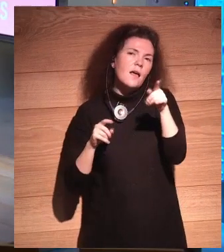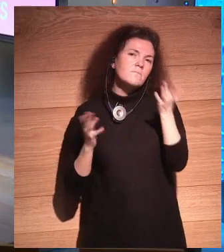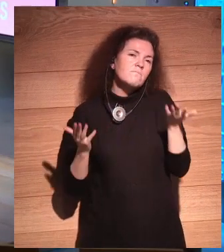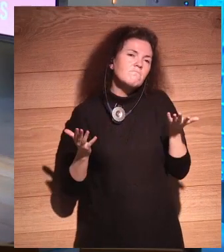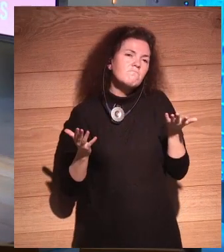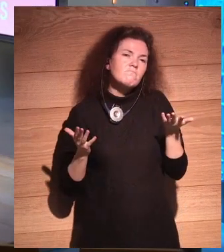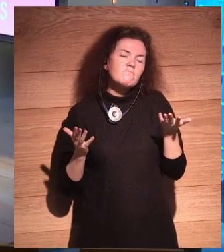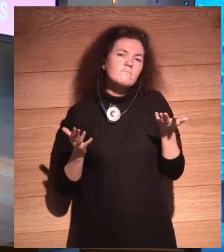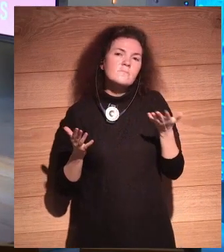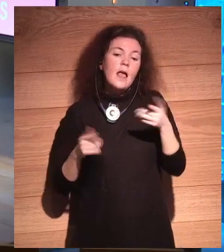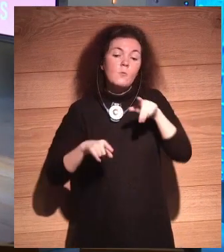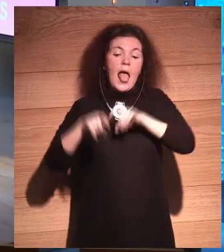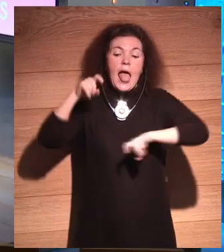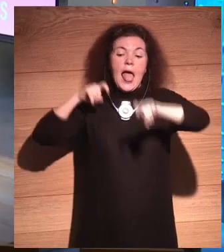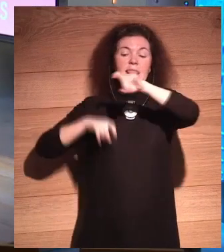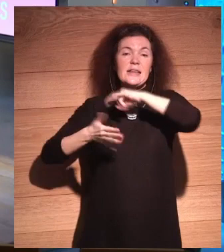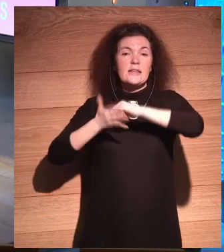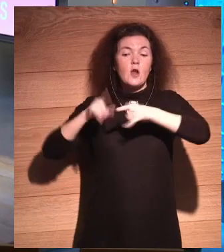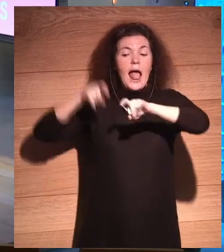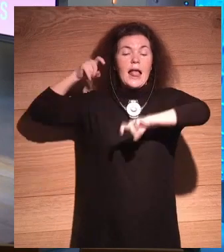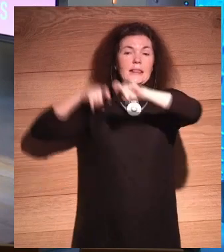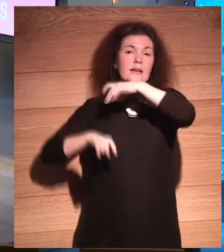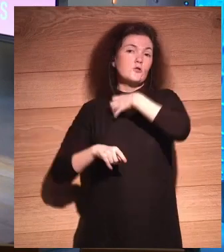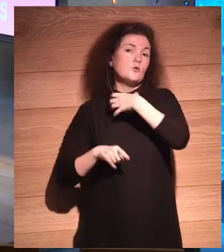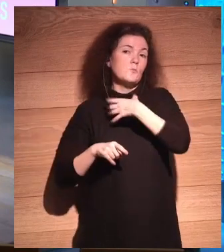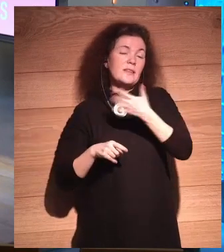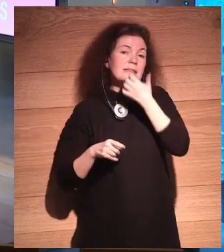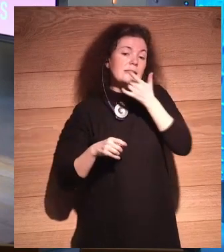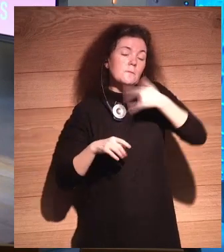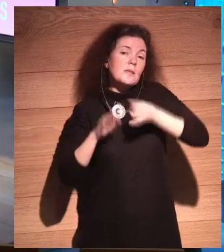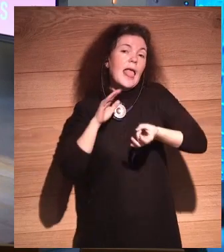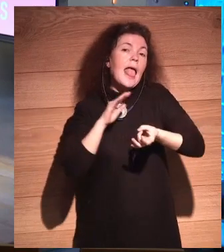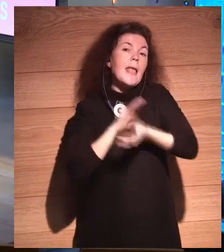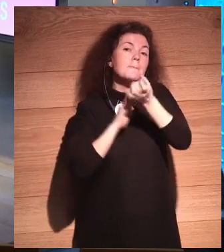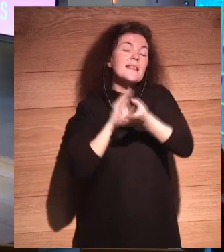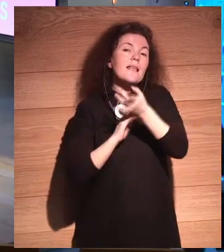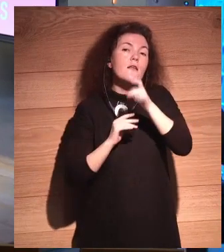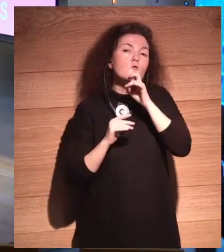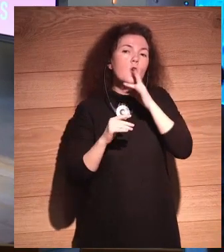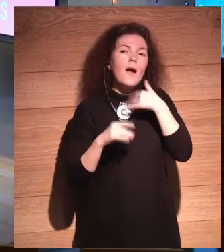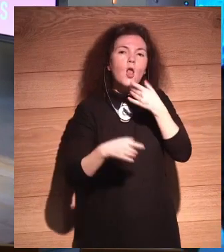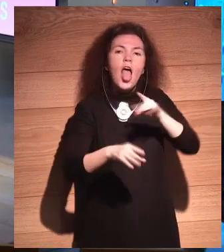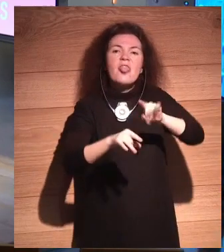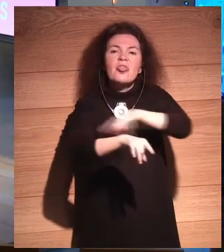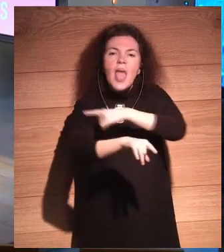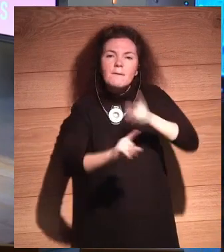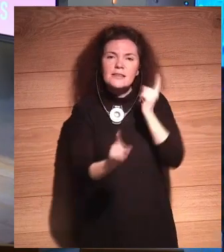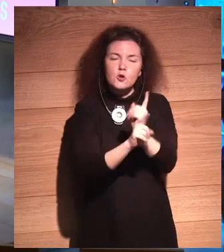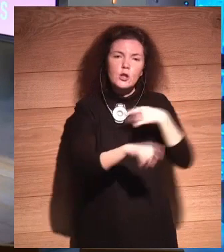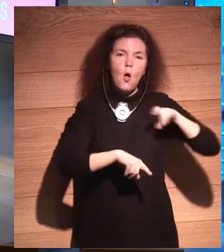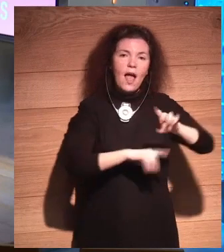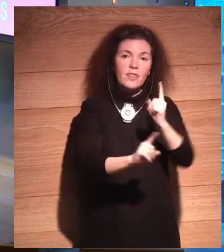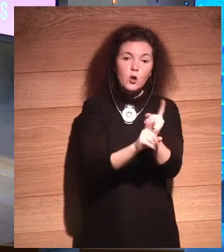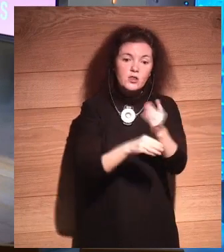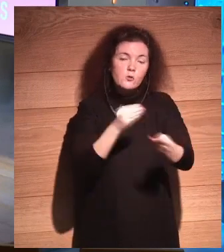on technology. If we're going to invent how to fight diabetes, Alzheimer's, or cancer using technology, if we can only